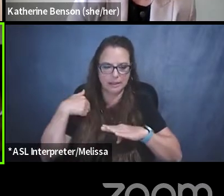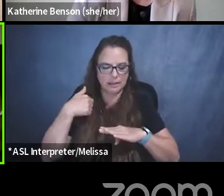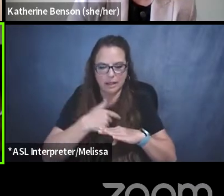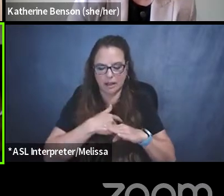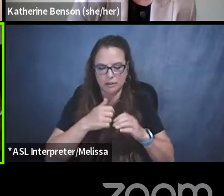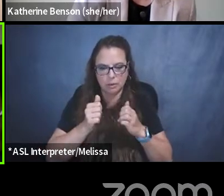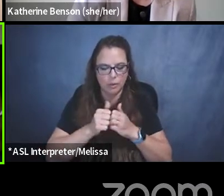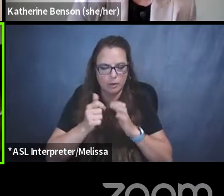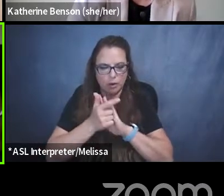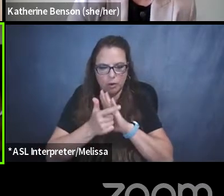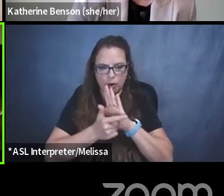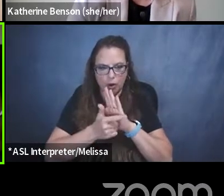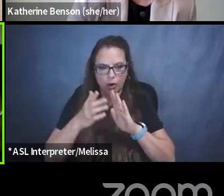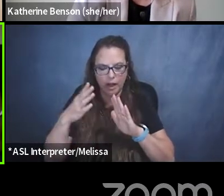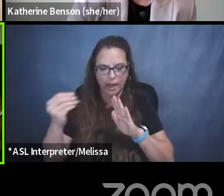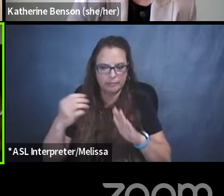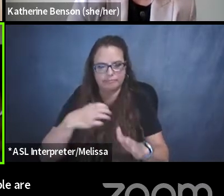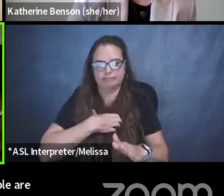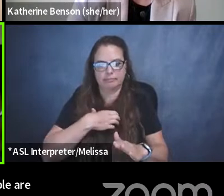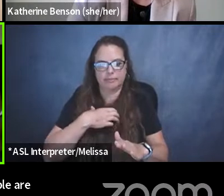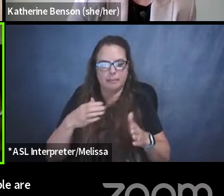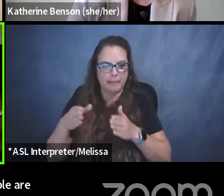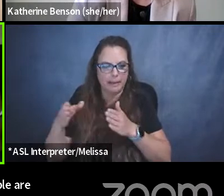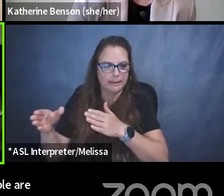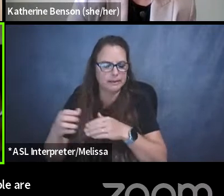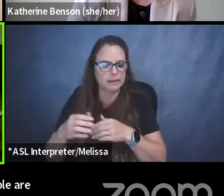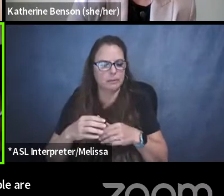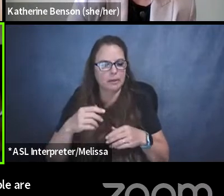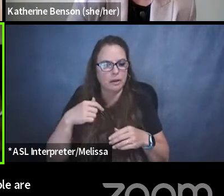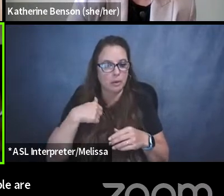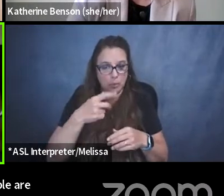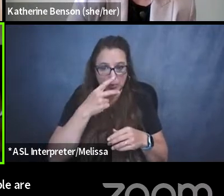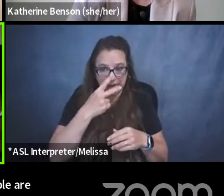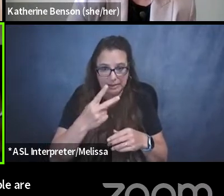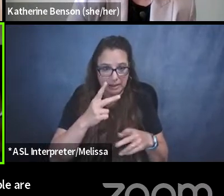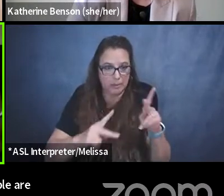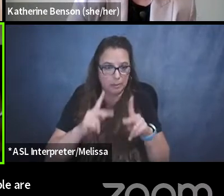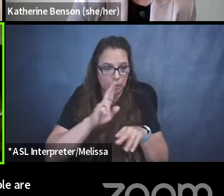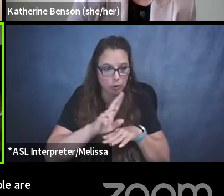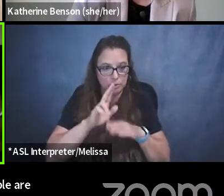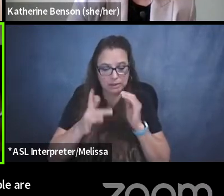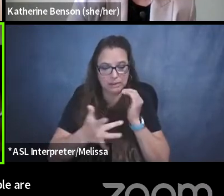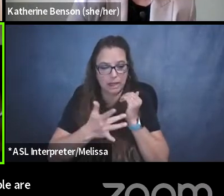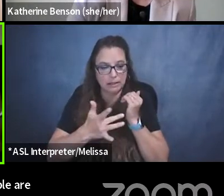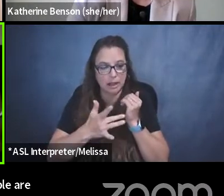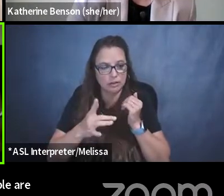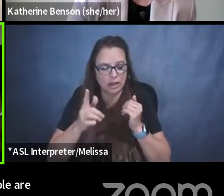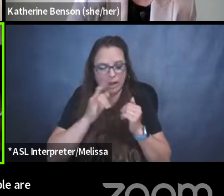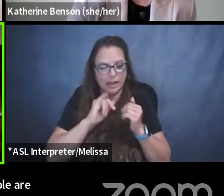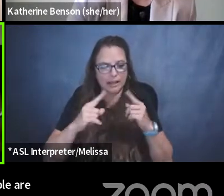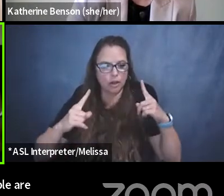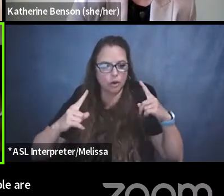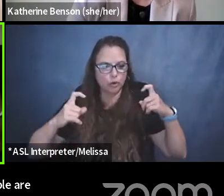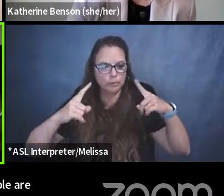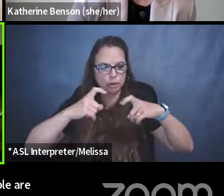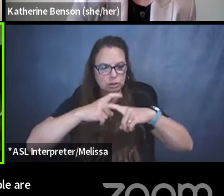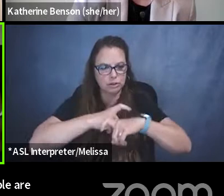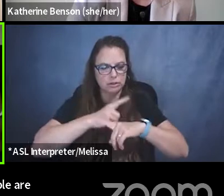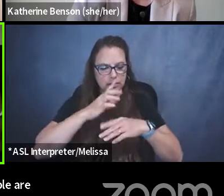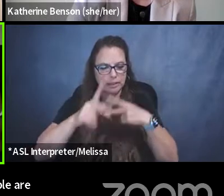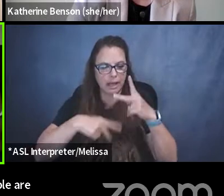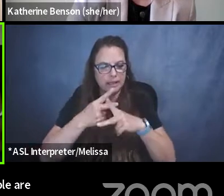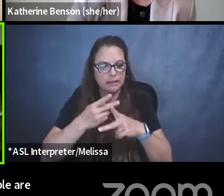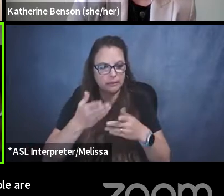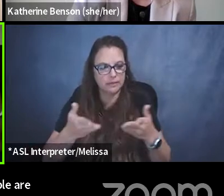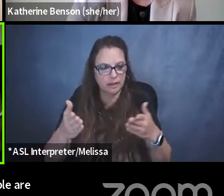mechanisms, is that you see people using technologies, kind of like encryption type stuff, and having to